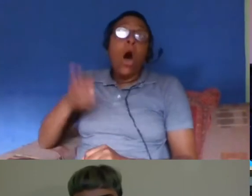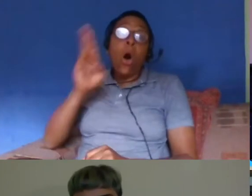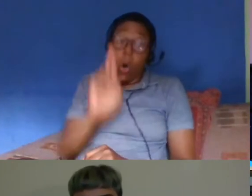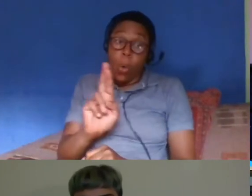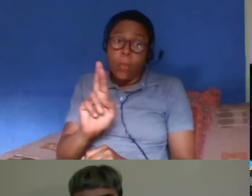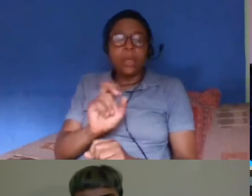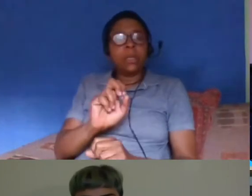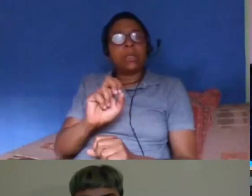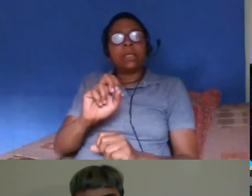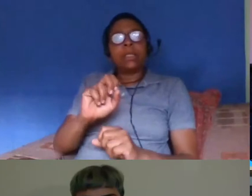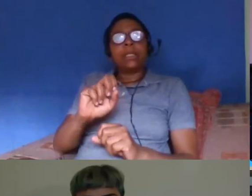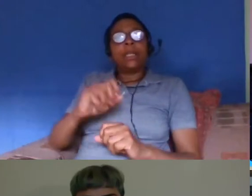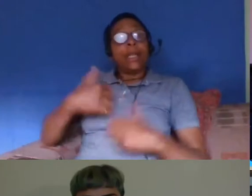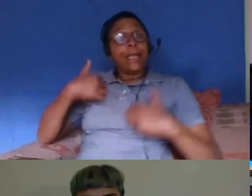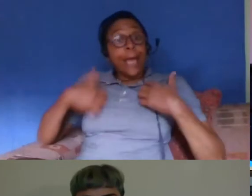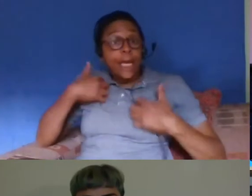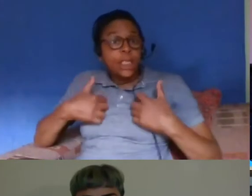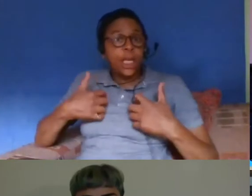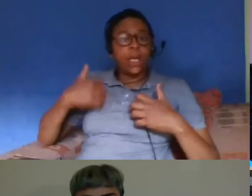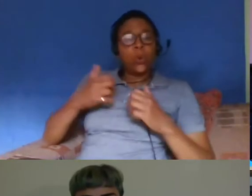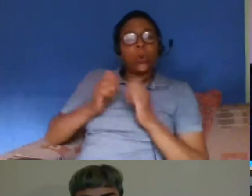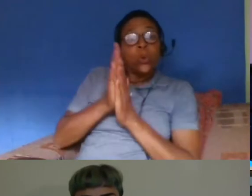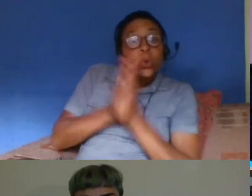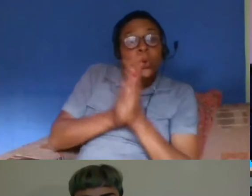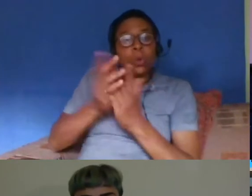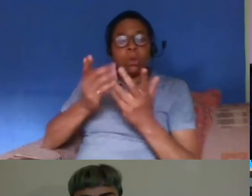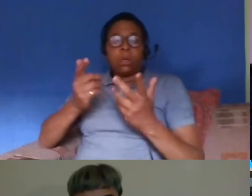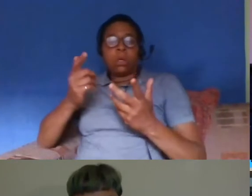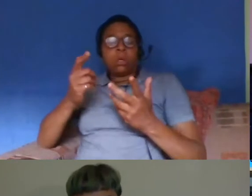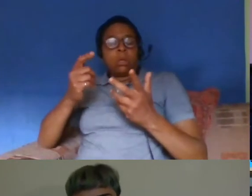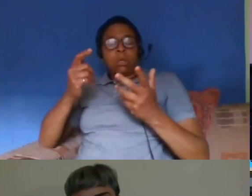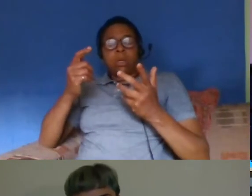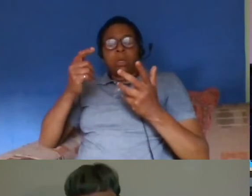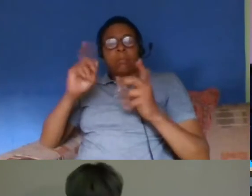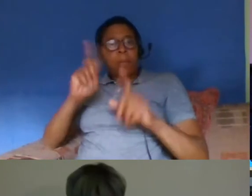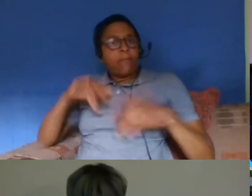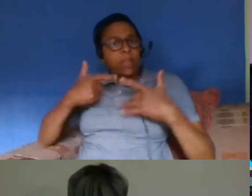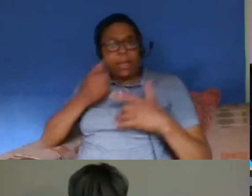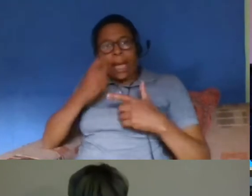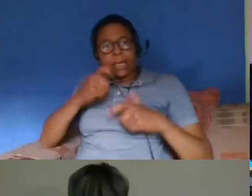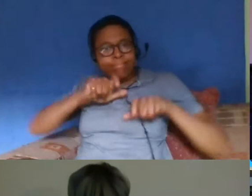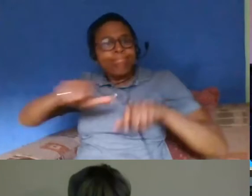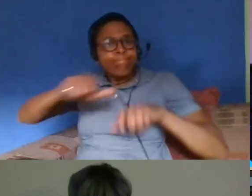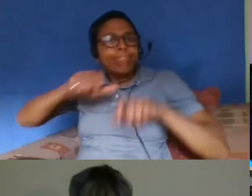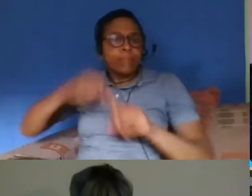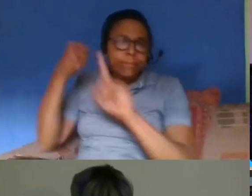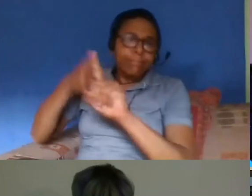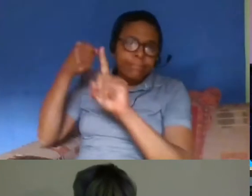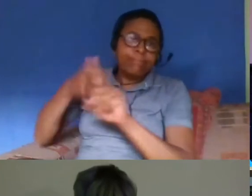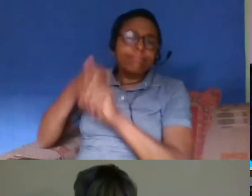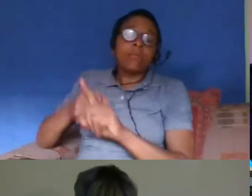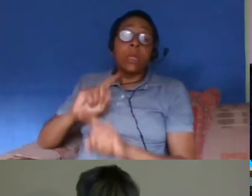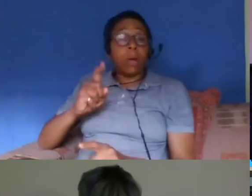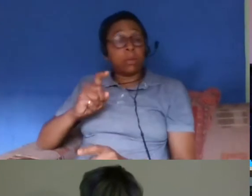in the next few months as as some of our memories start to to fade but the reality is that george floyd's